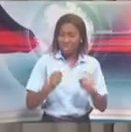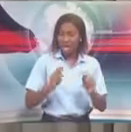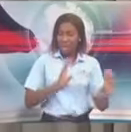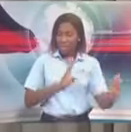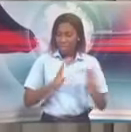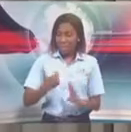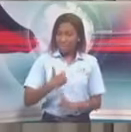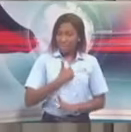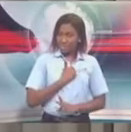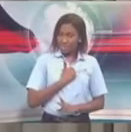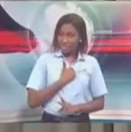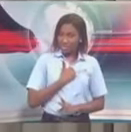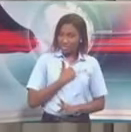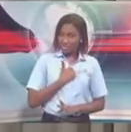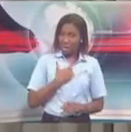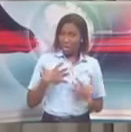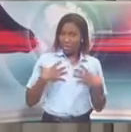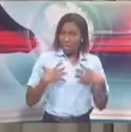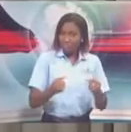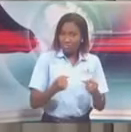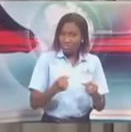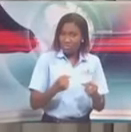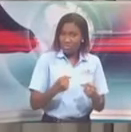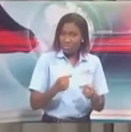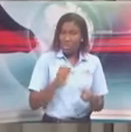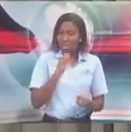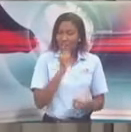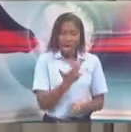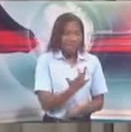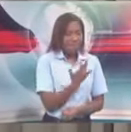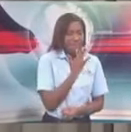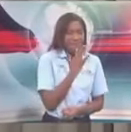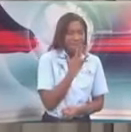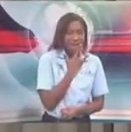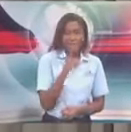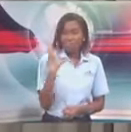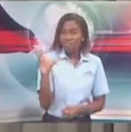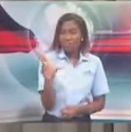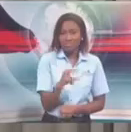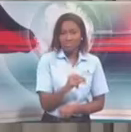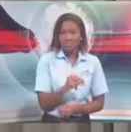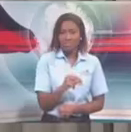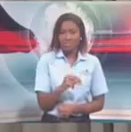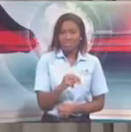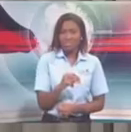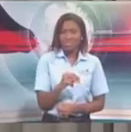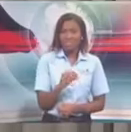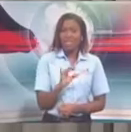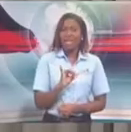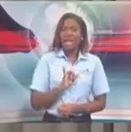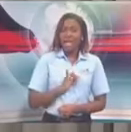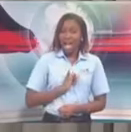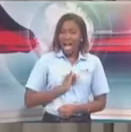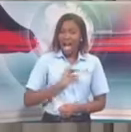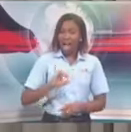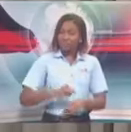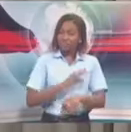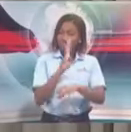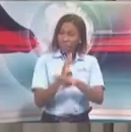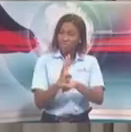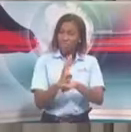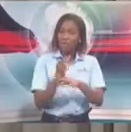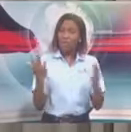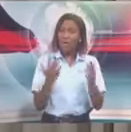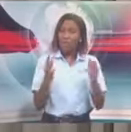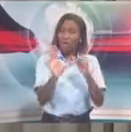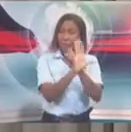without fear or favour, malice or ill will. I don't see the individuals. We have a job to perform, and the job is to protect the people in